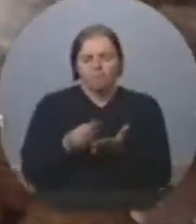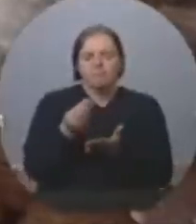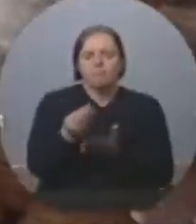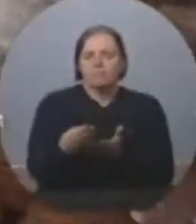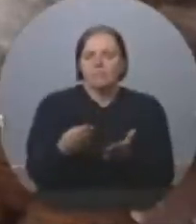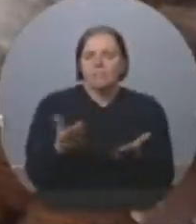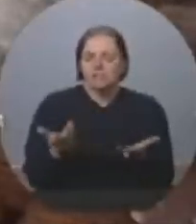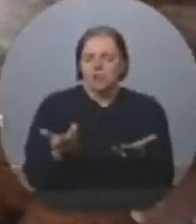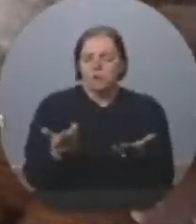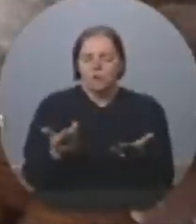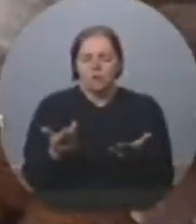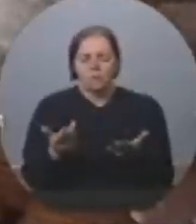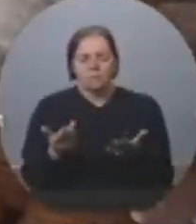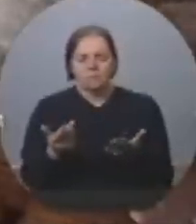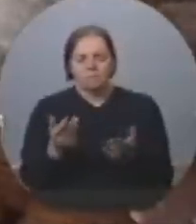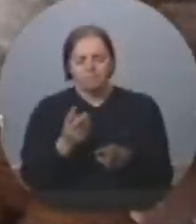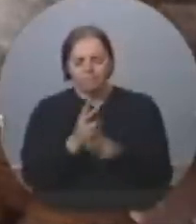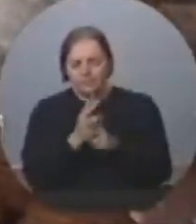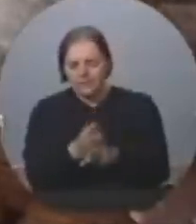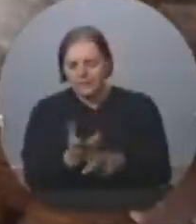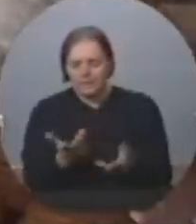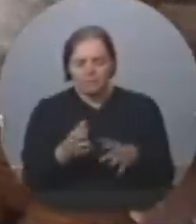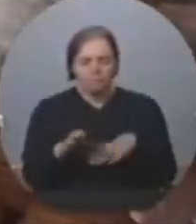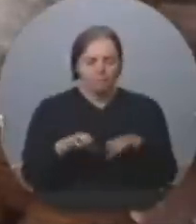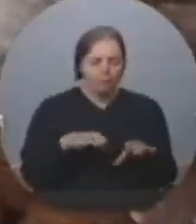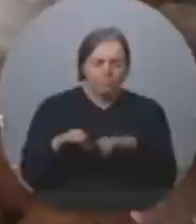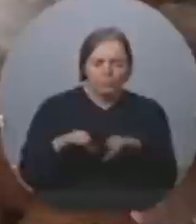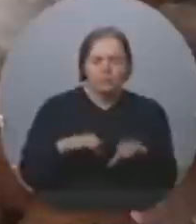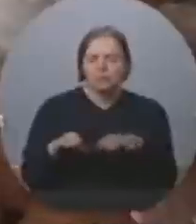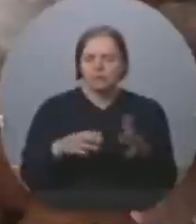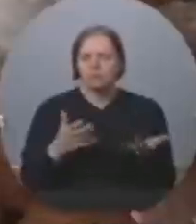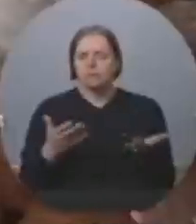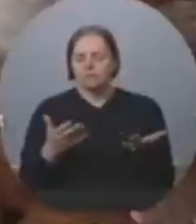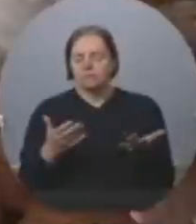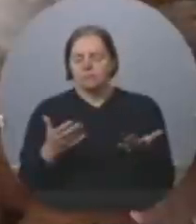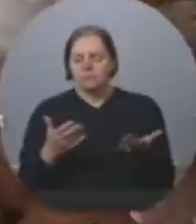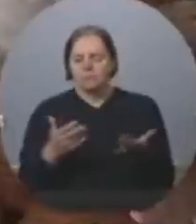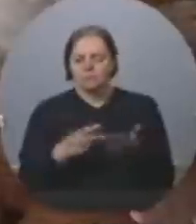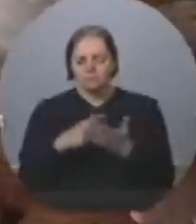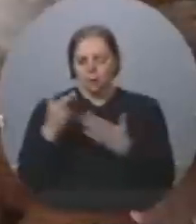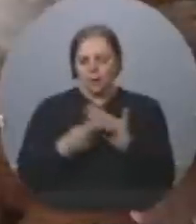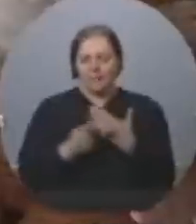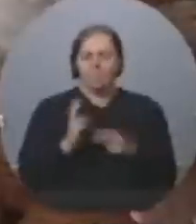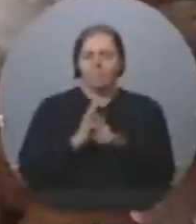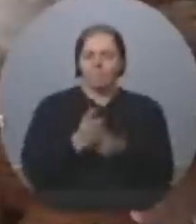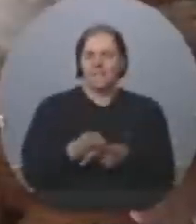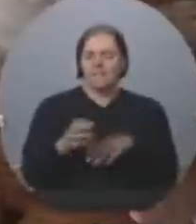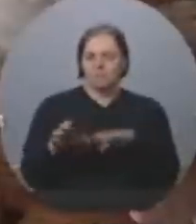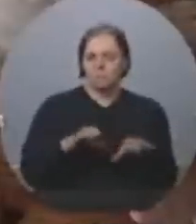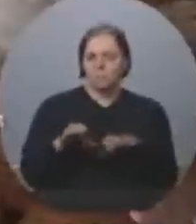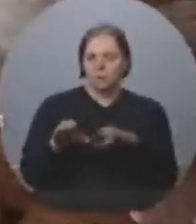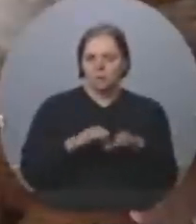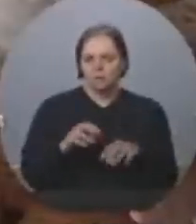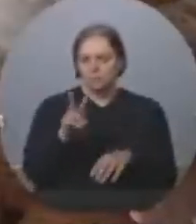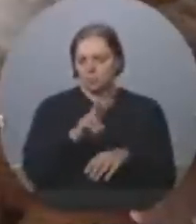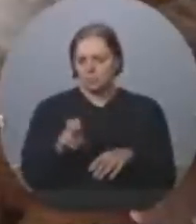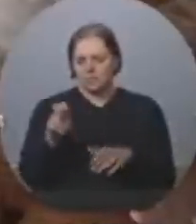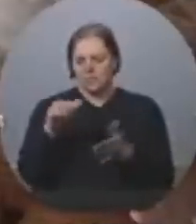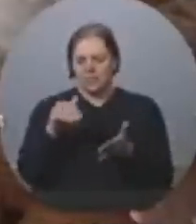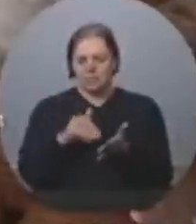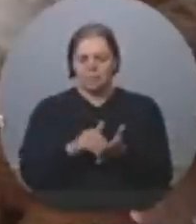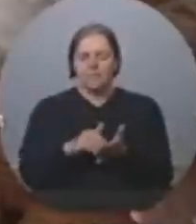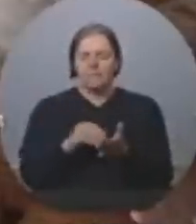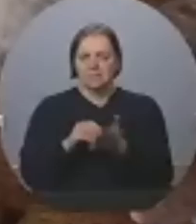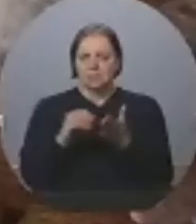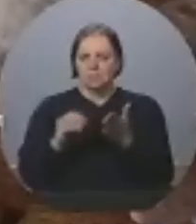190,000 more students than the previous Liberal Plan. That is also why we made scholarships and bursaries